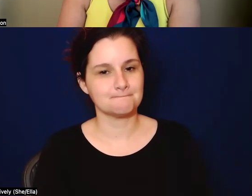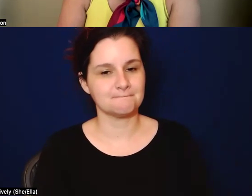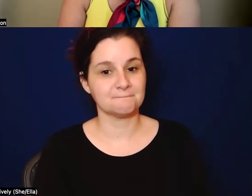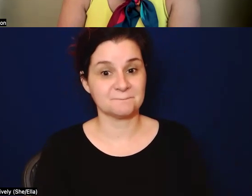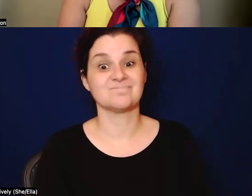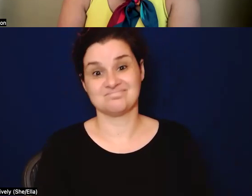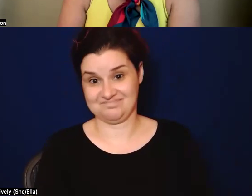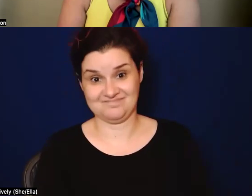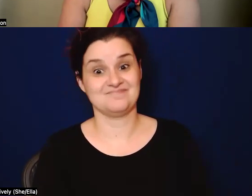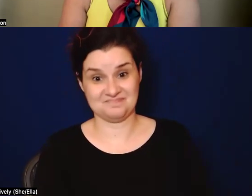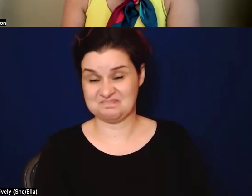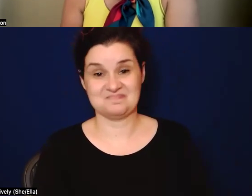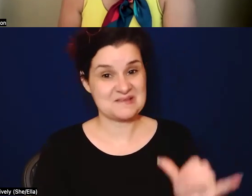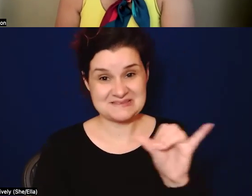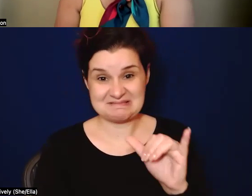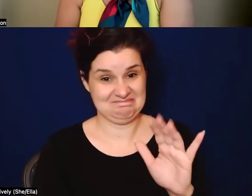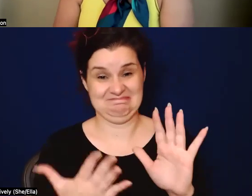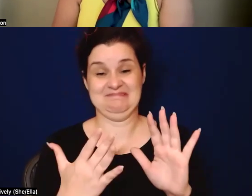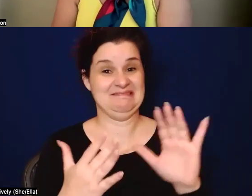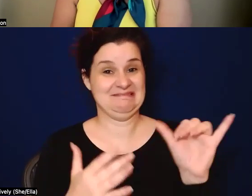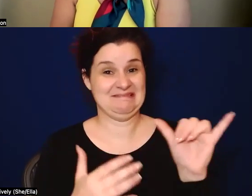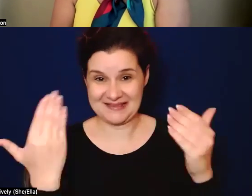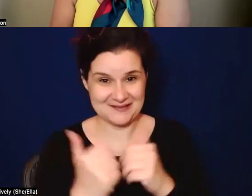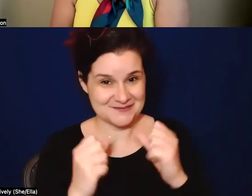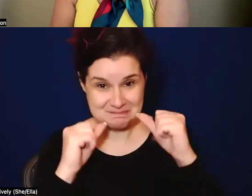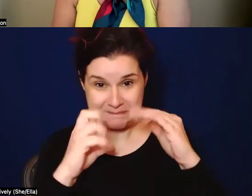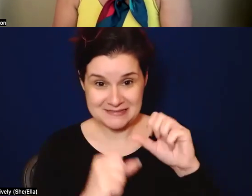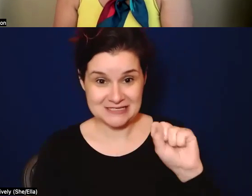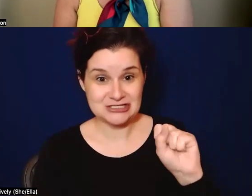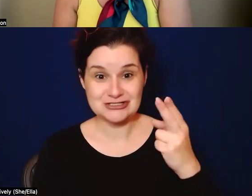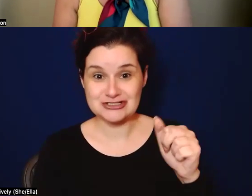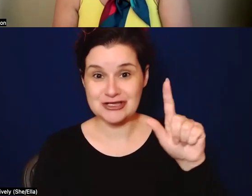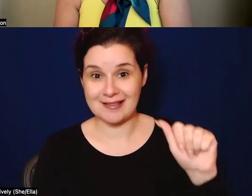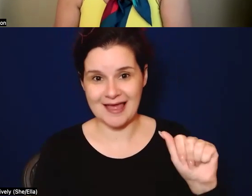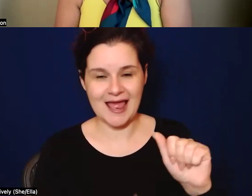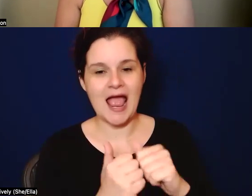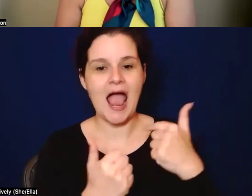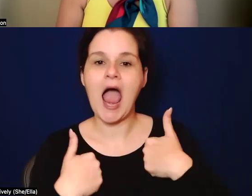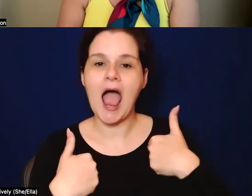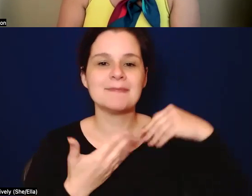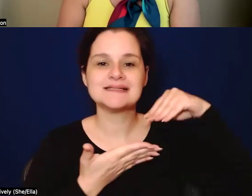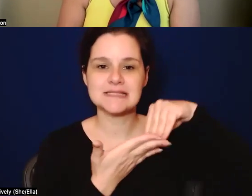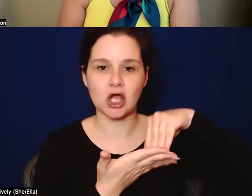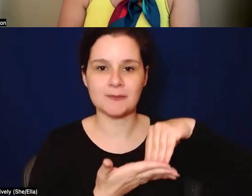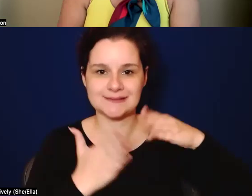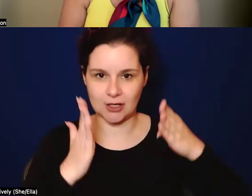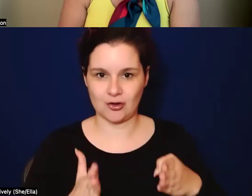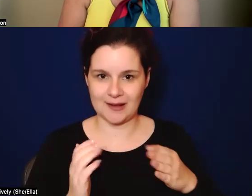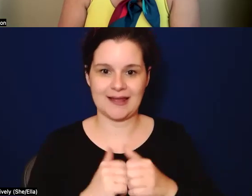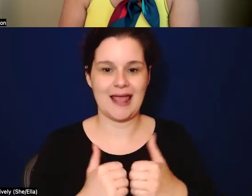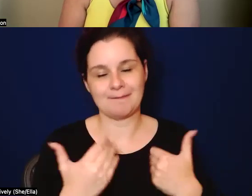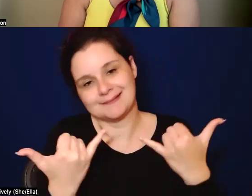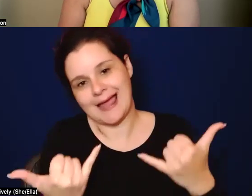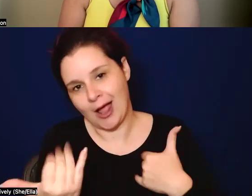Really big thing. That was amazing, Shayla. I mean, I'm just like a, a documentarian. I see myself as now, so